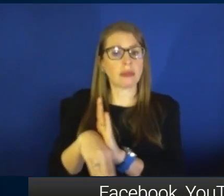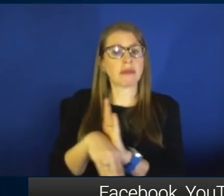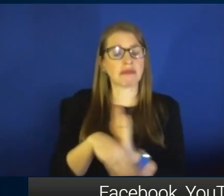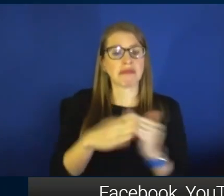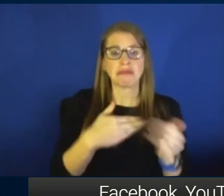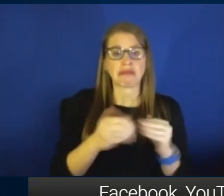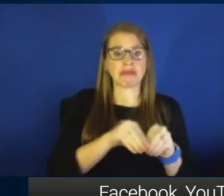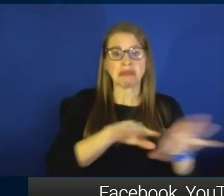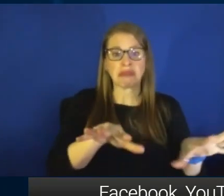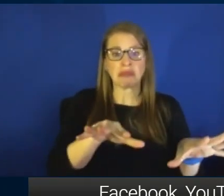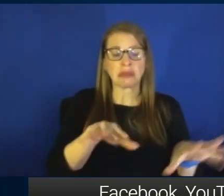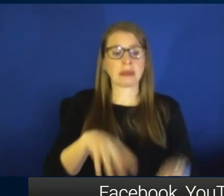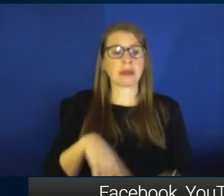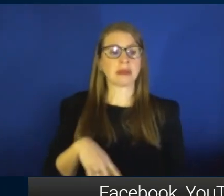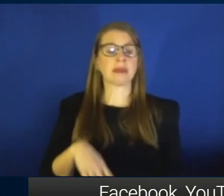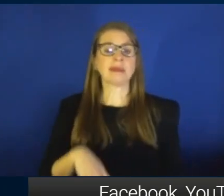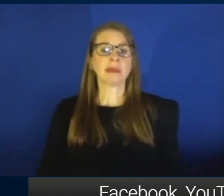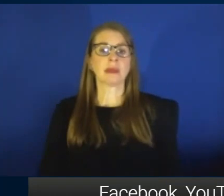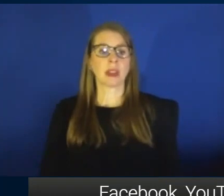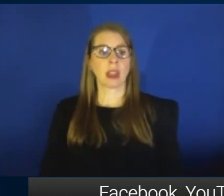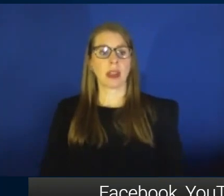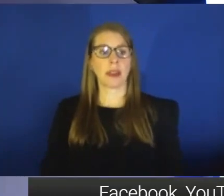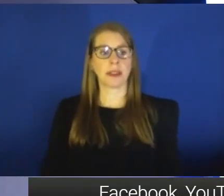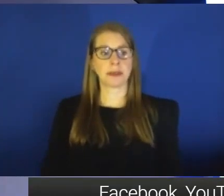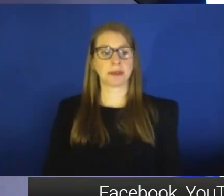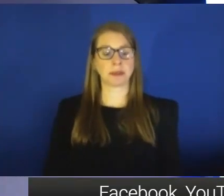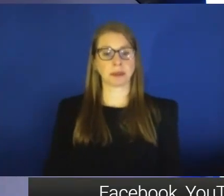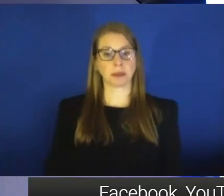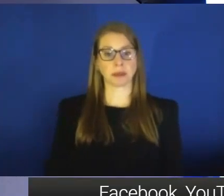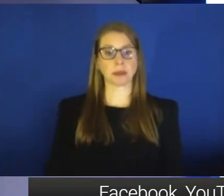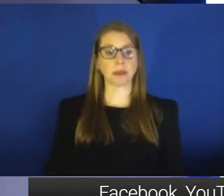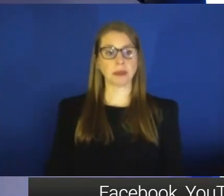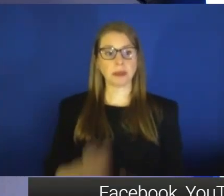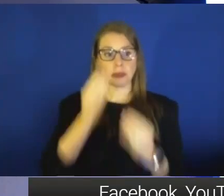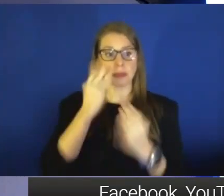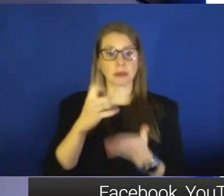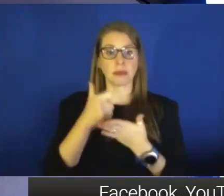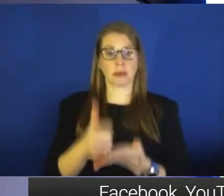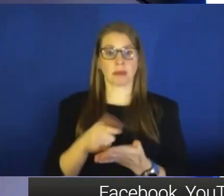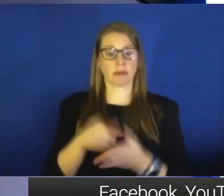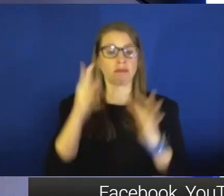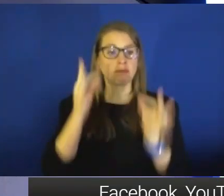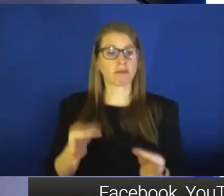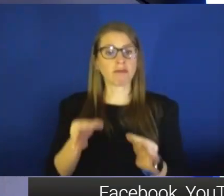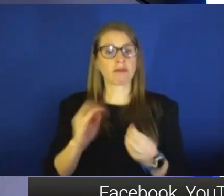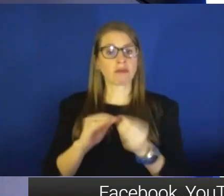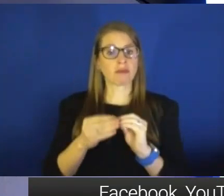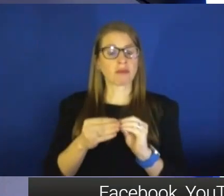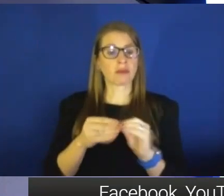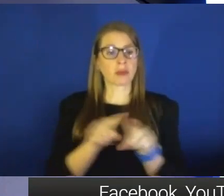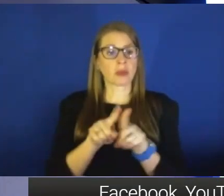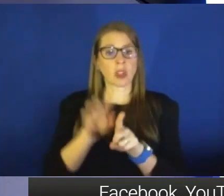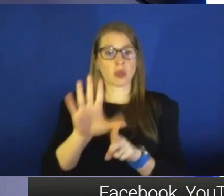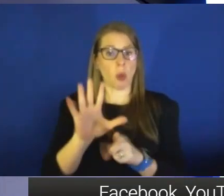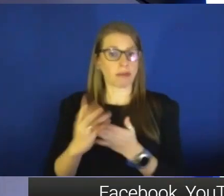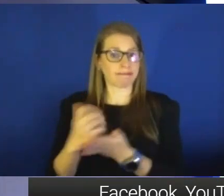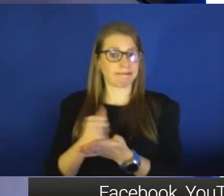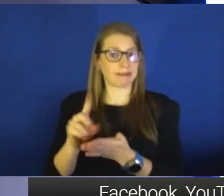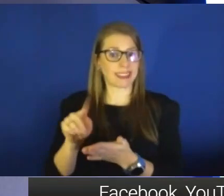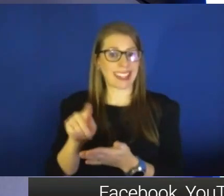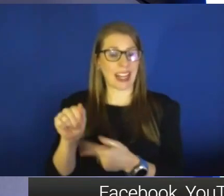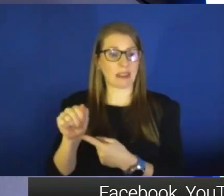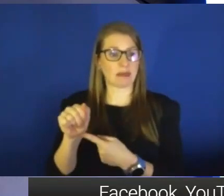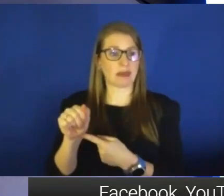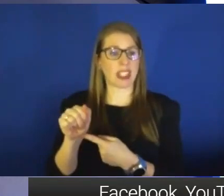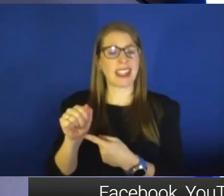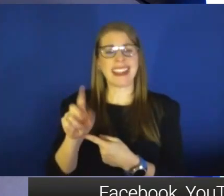Dr. Schmicke, how does this information help you determine your numbers and your data? Well, you know, like I was saying, the data are kind of murky right now,